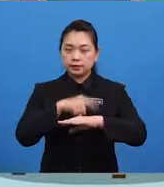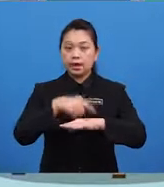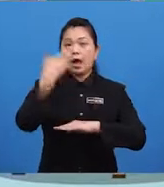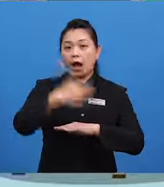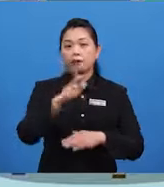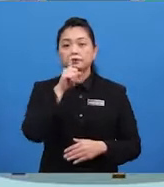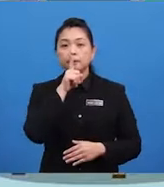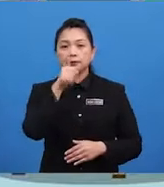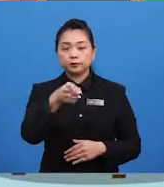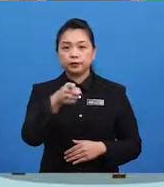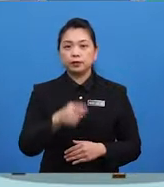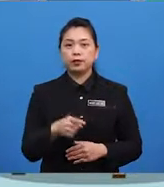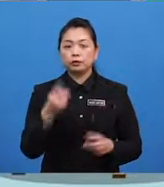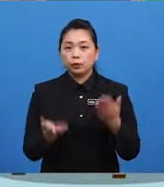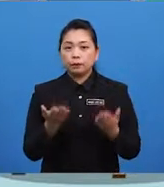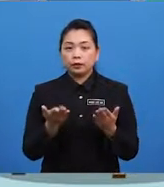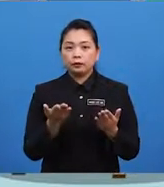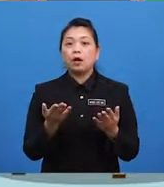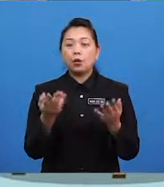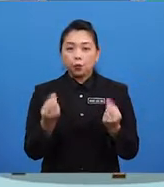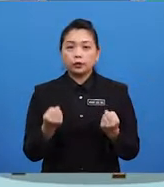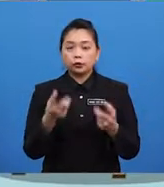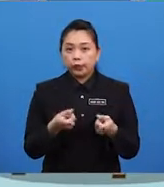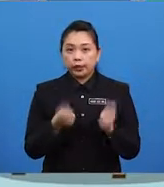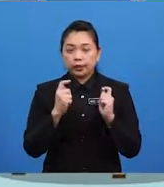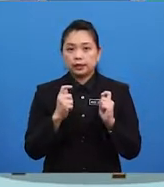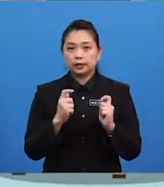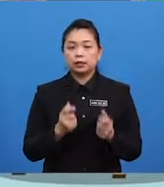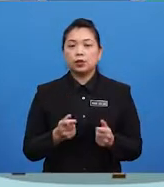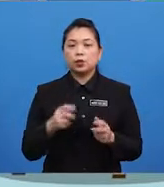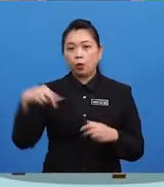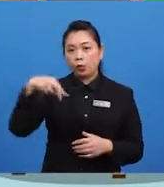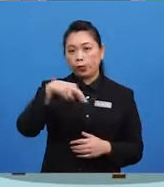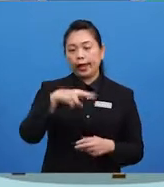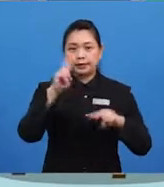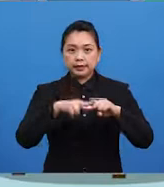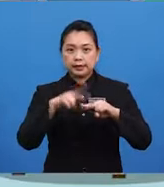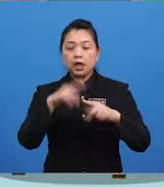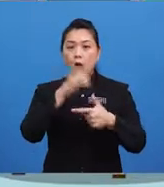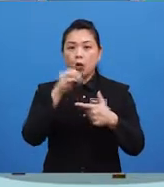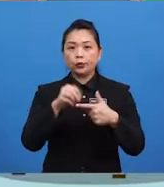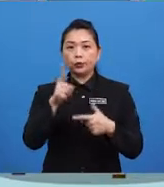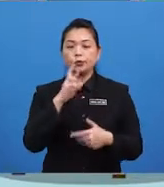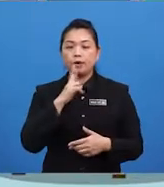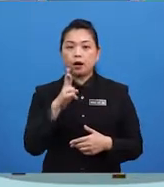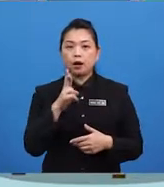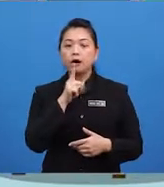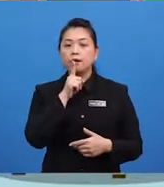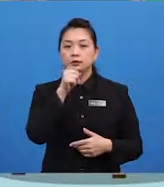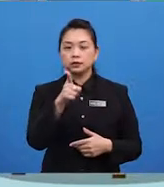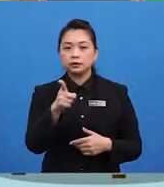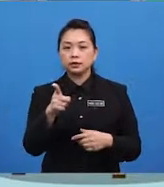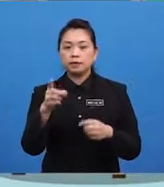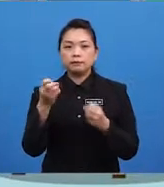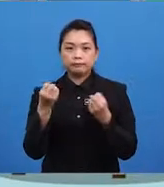ordering, you may want to quickly walk away to go sit down. Or you are ordering multiple